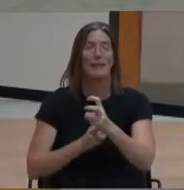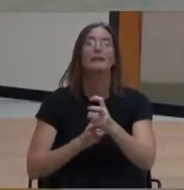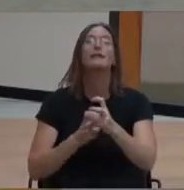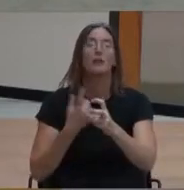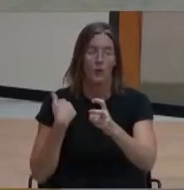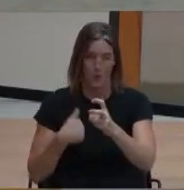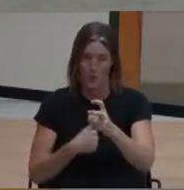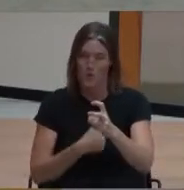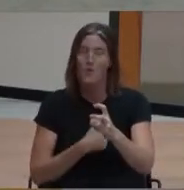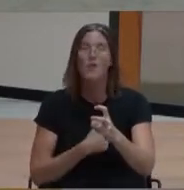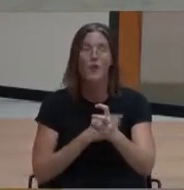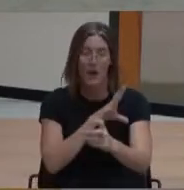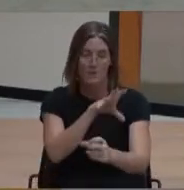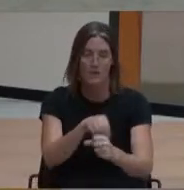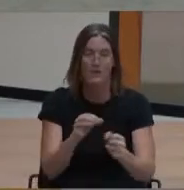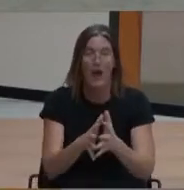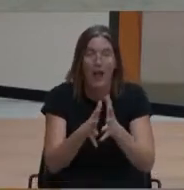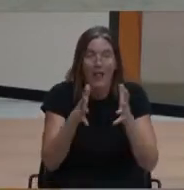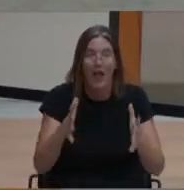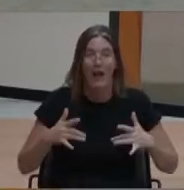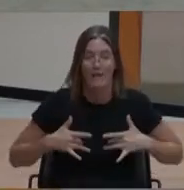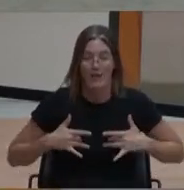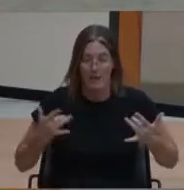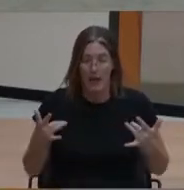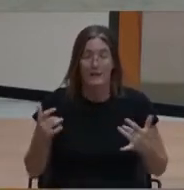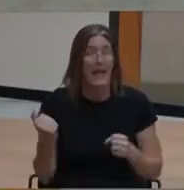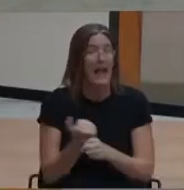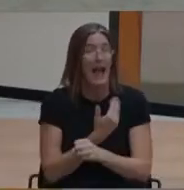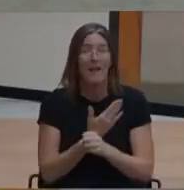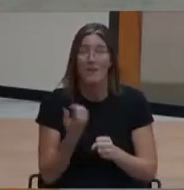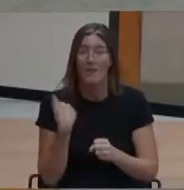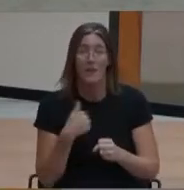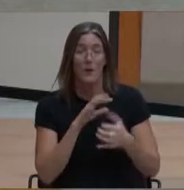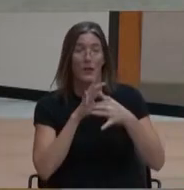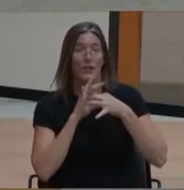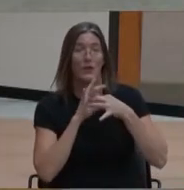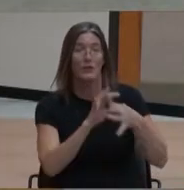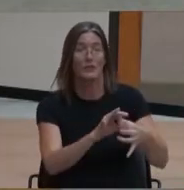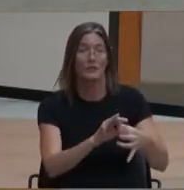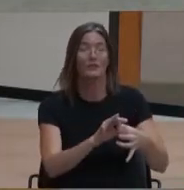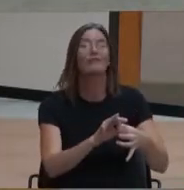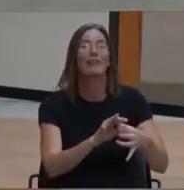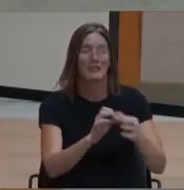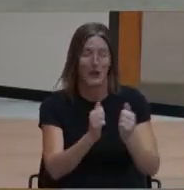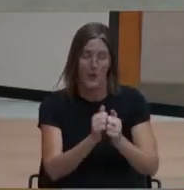In Circles, everything that we do is directly connected to the city that we love, Santa Ana.